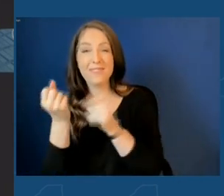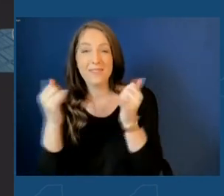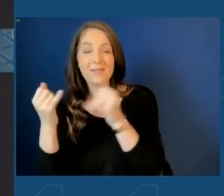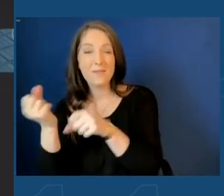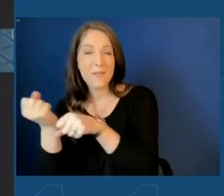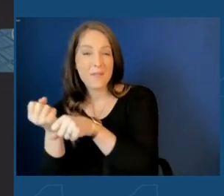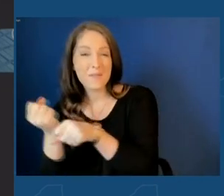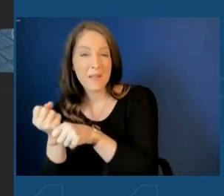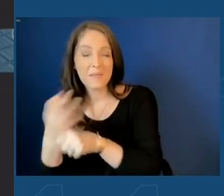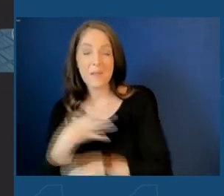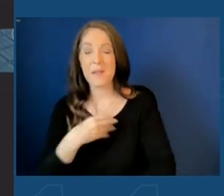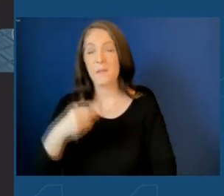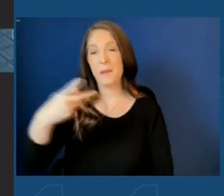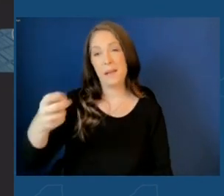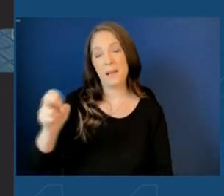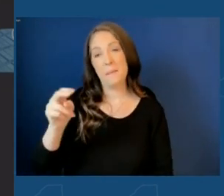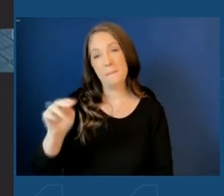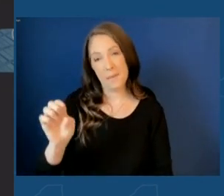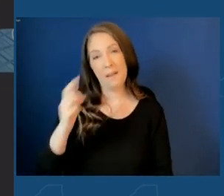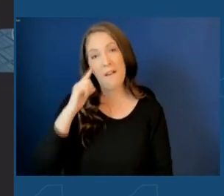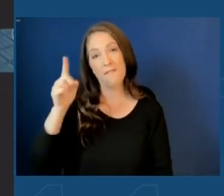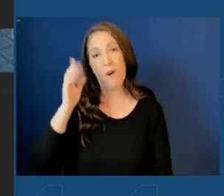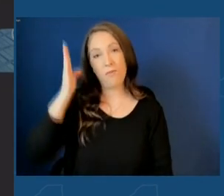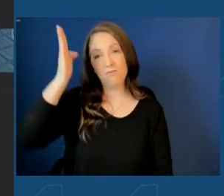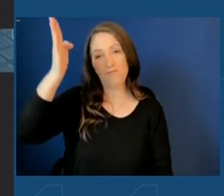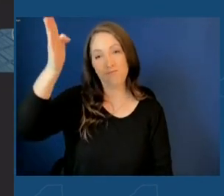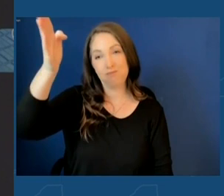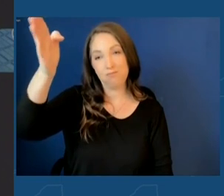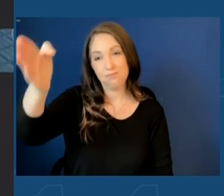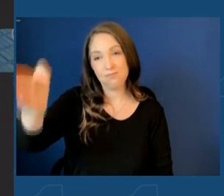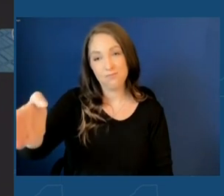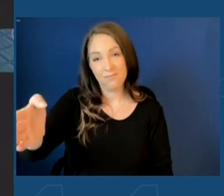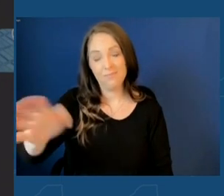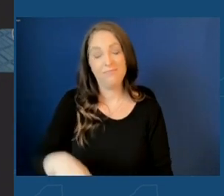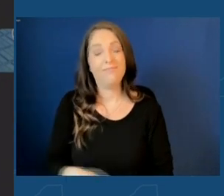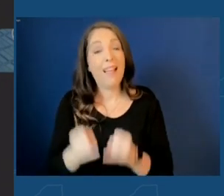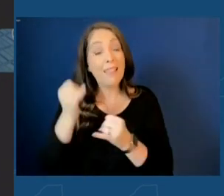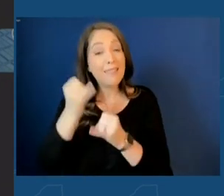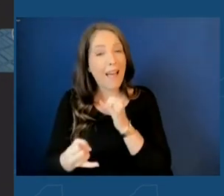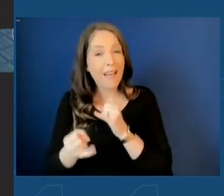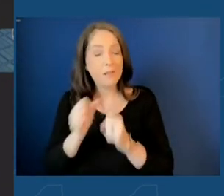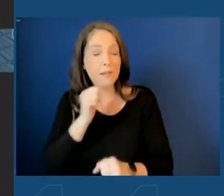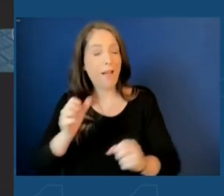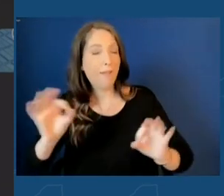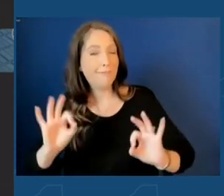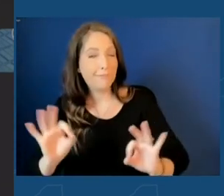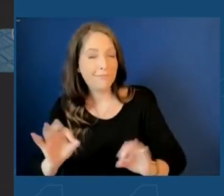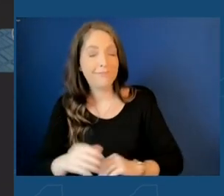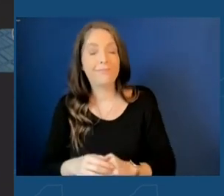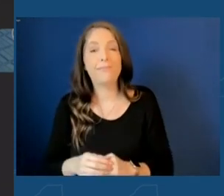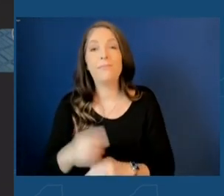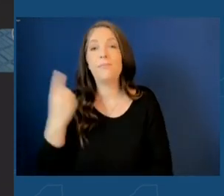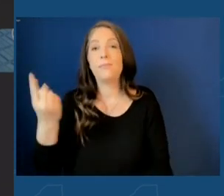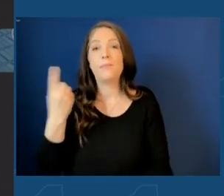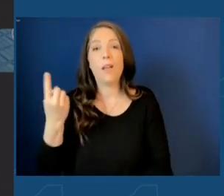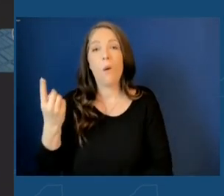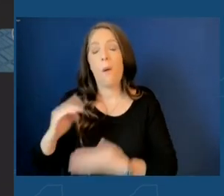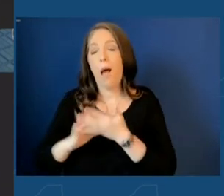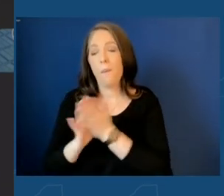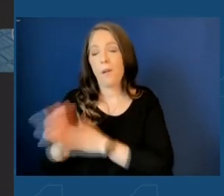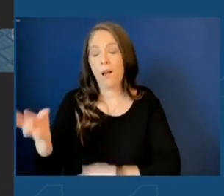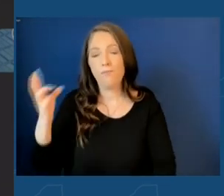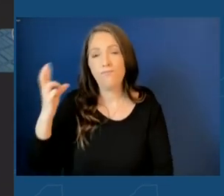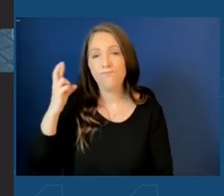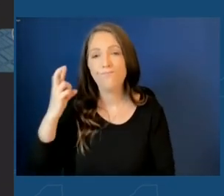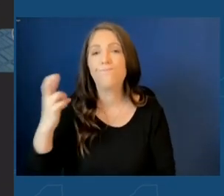for many decades to come. And last but certainly not least, someone who's become my dear friend who we've gotten